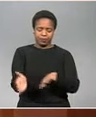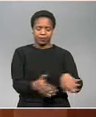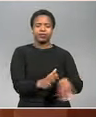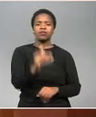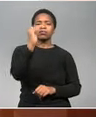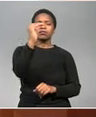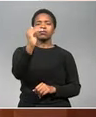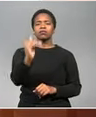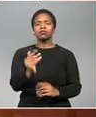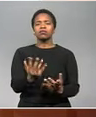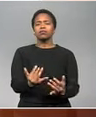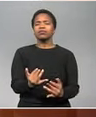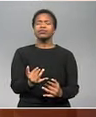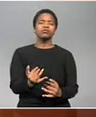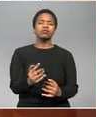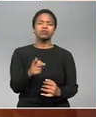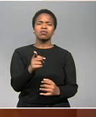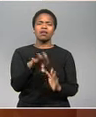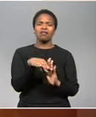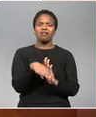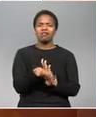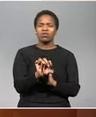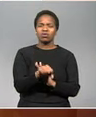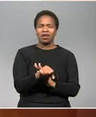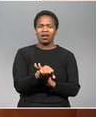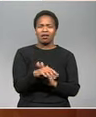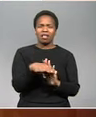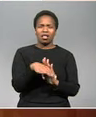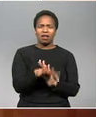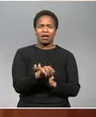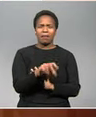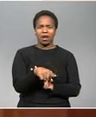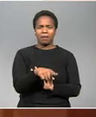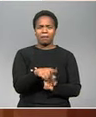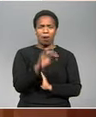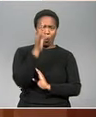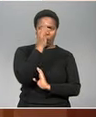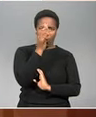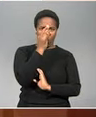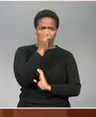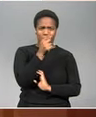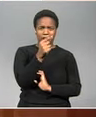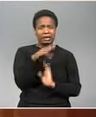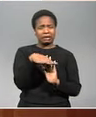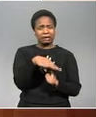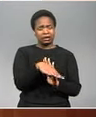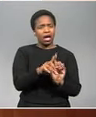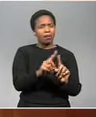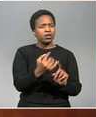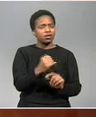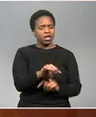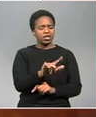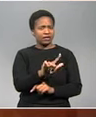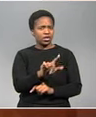a look at your commodities commodities were all down with a slump in the platinum price the oil price is slipping but is still staying